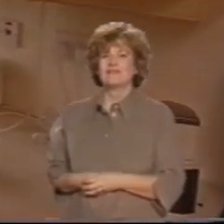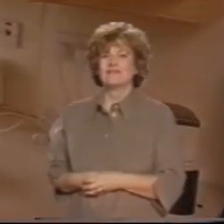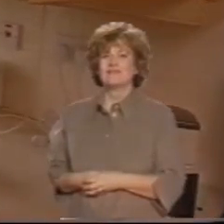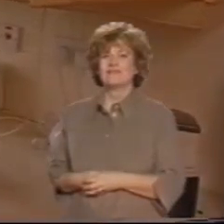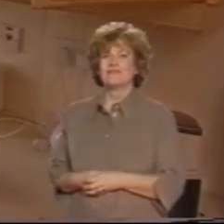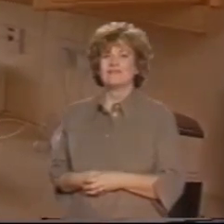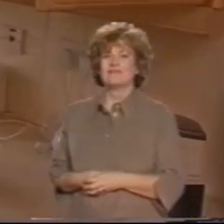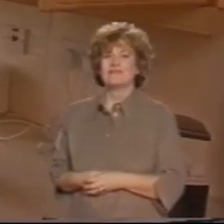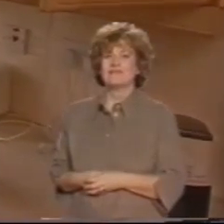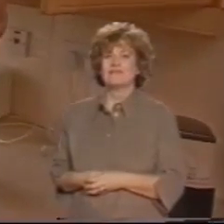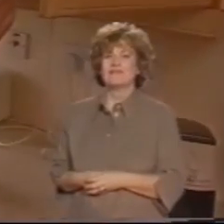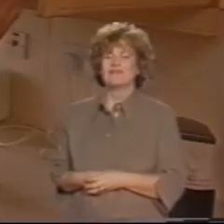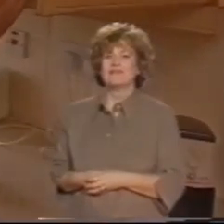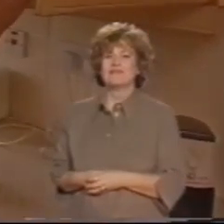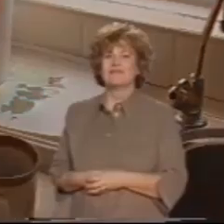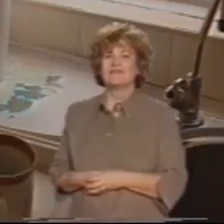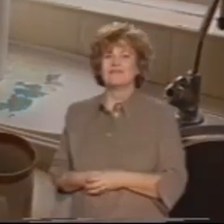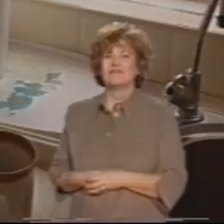course.